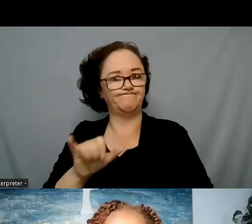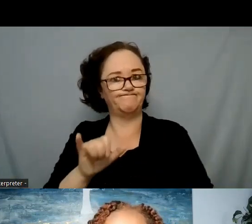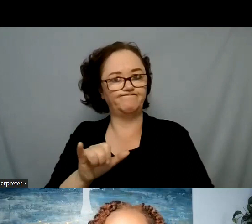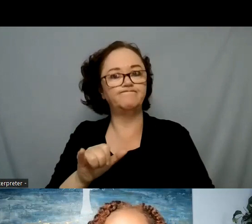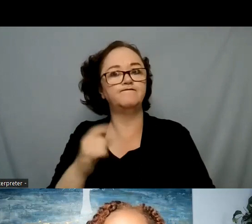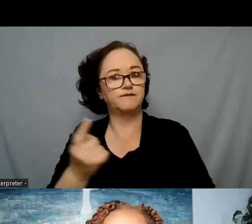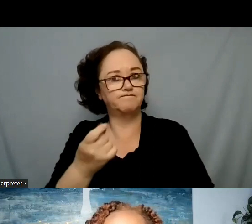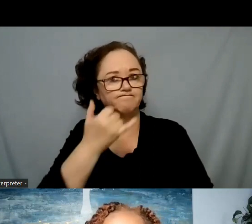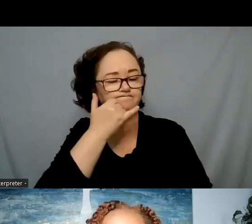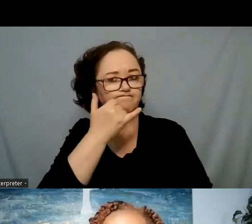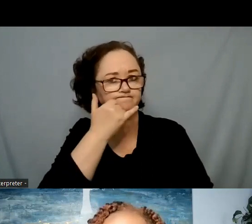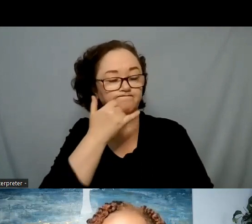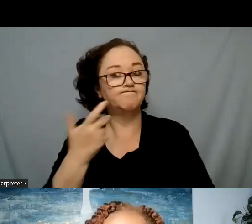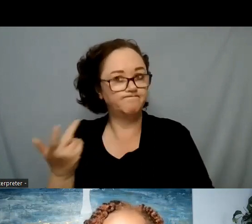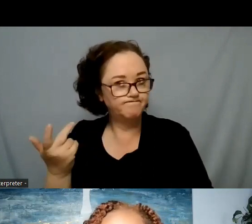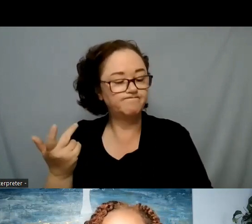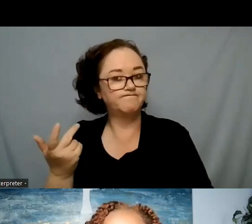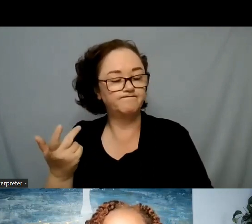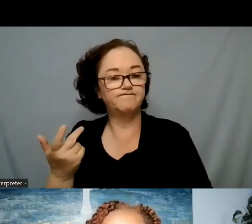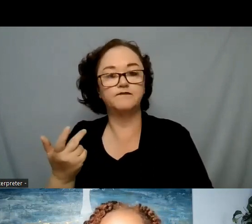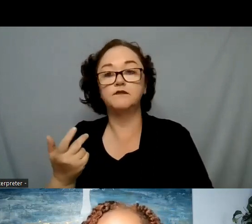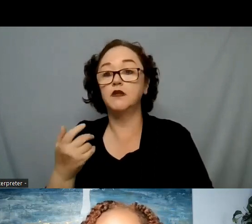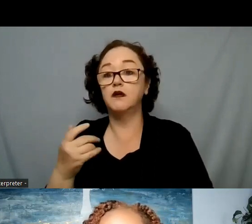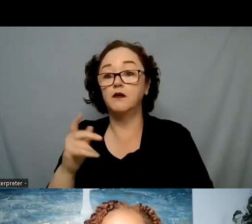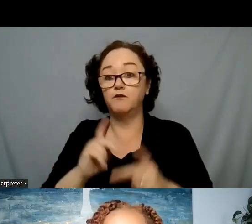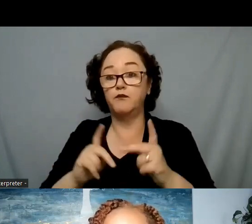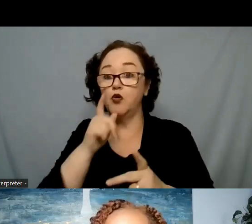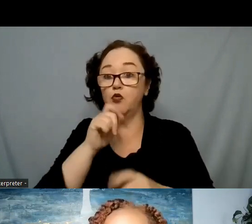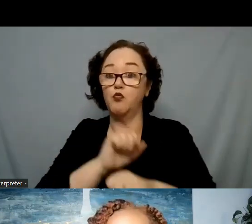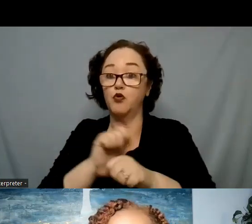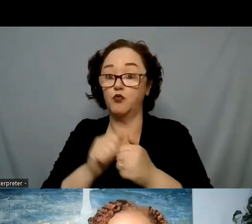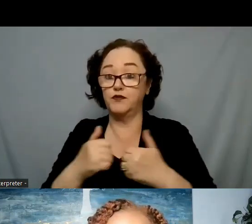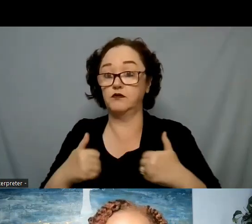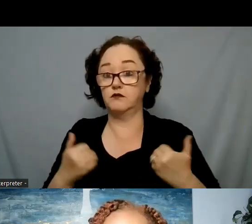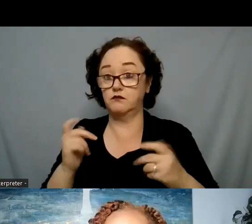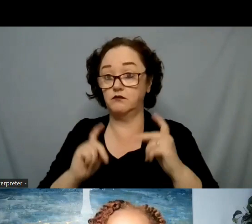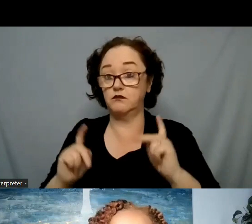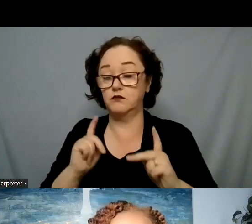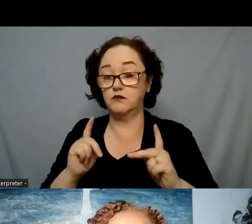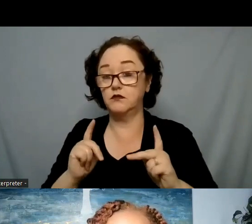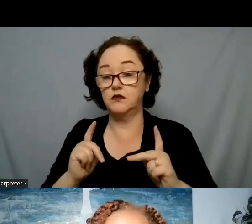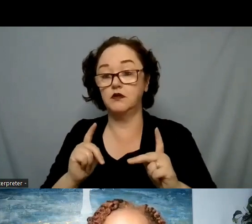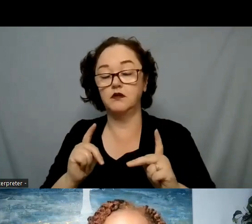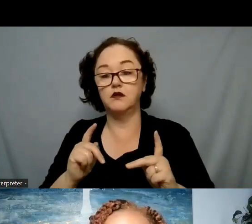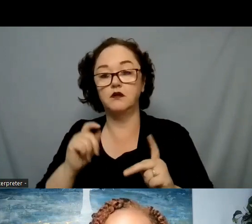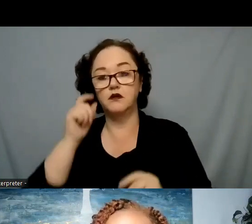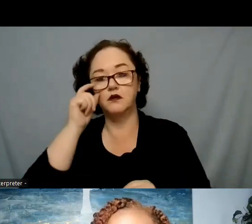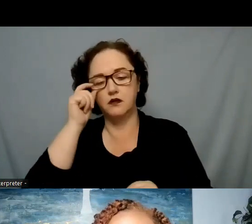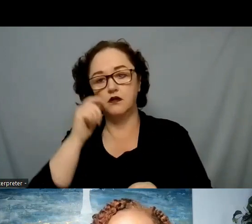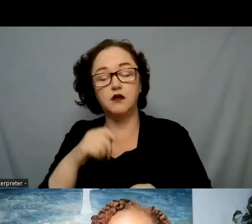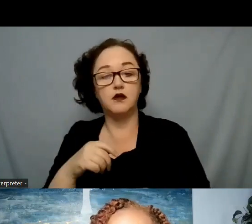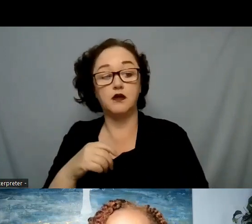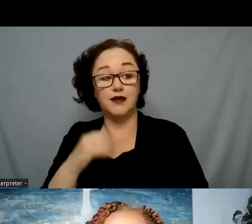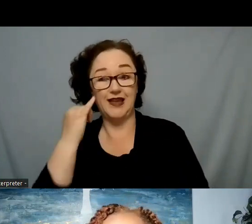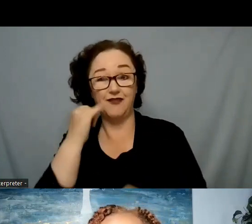them and when people are working with youth knowing that when they're not okay they won't always come and say that they're